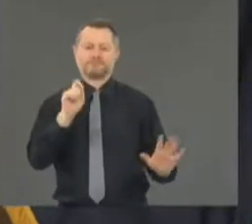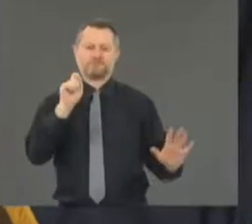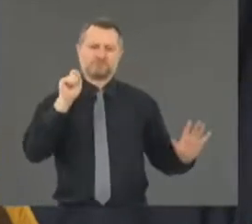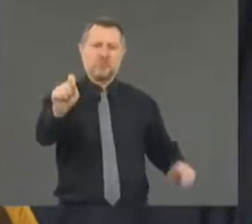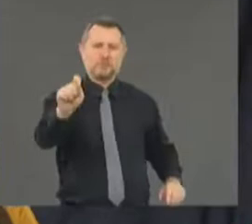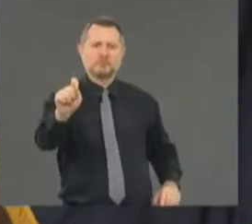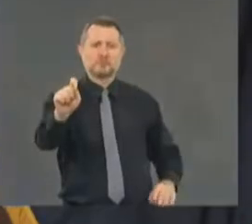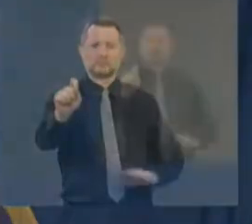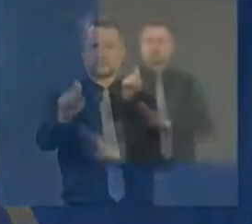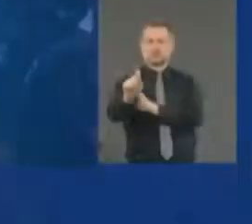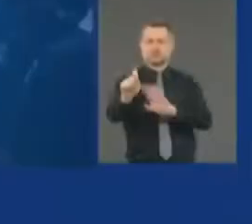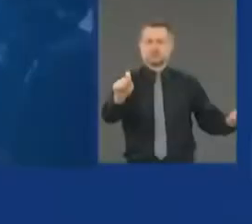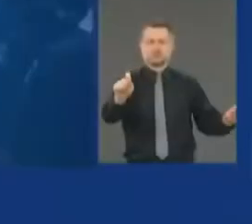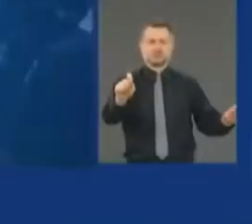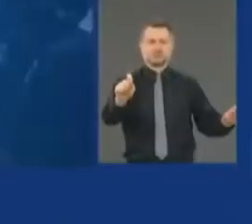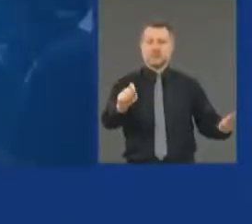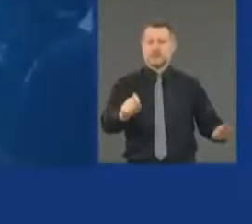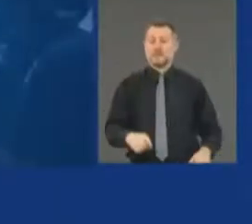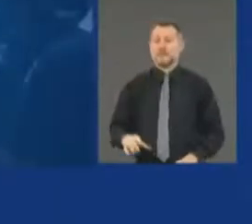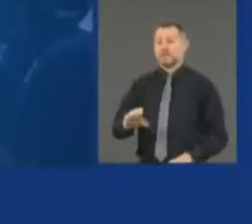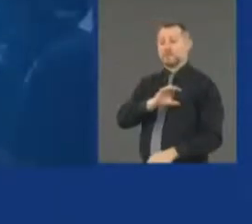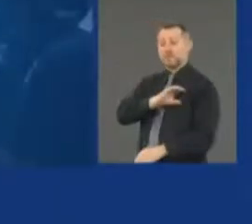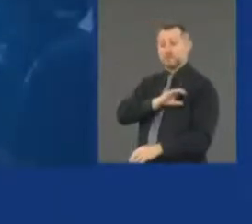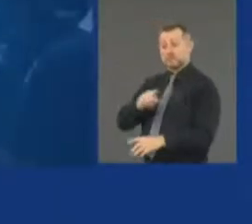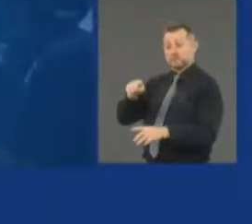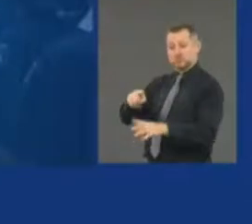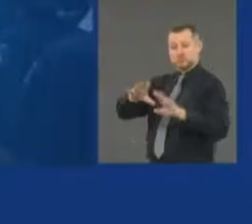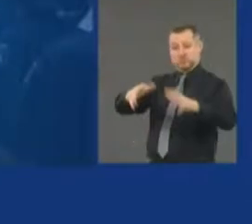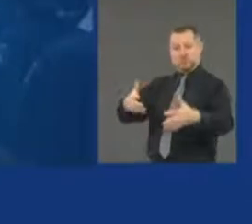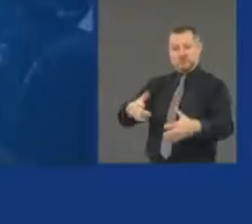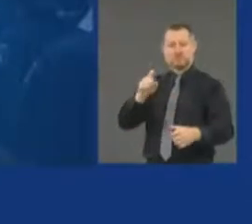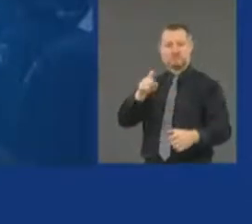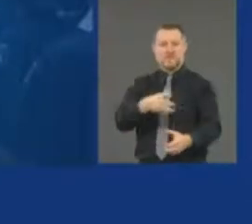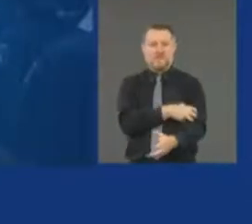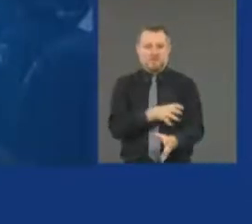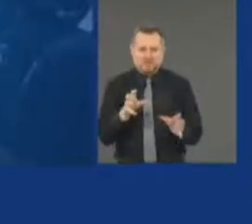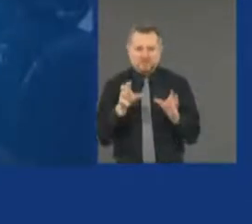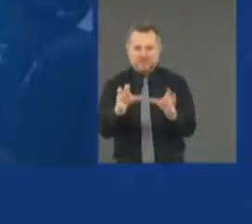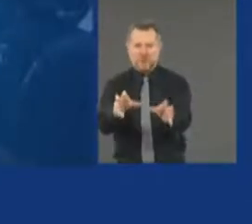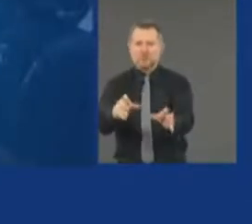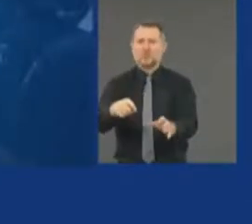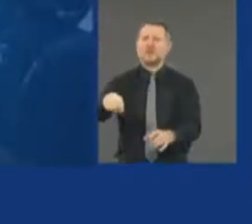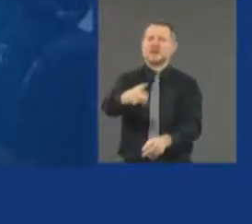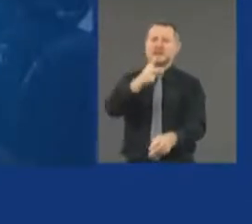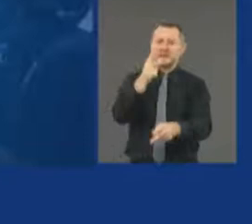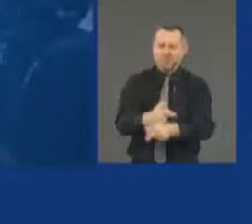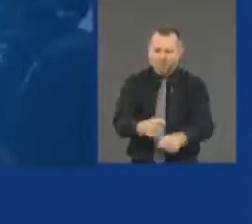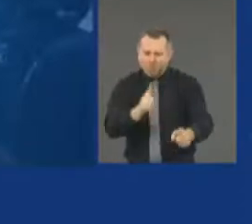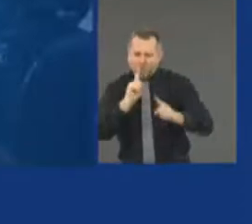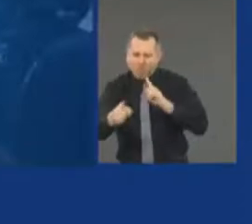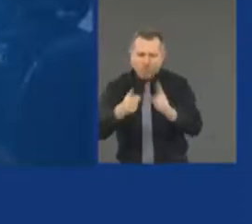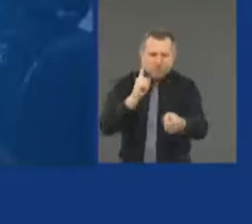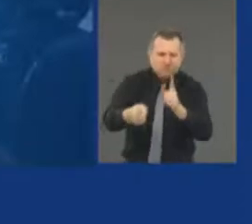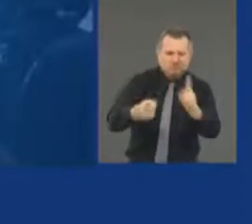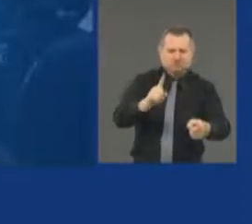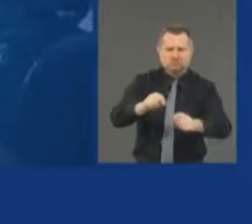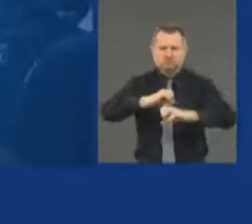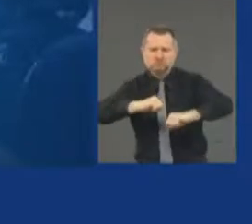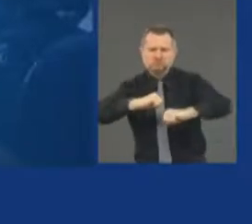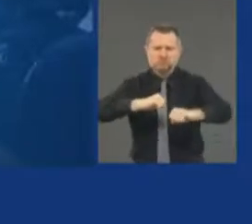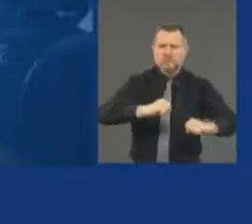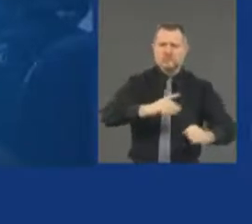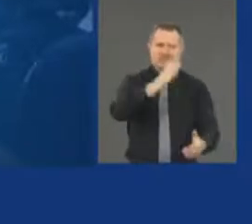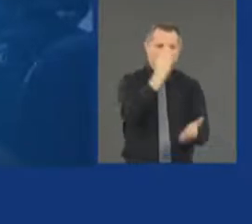The police must be empowered to keep order to stop the looting, and stop the criminal activity.